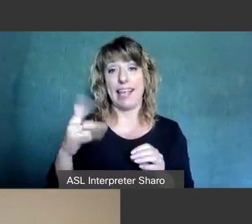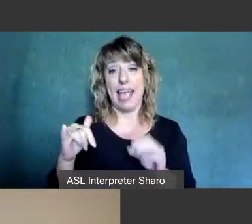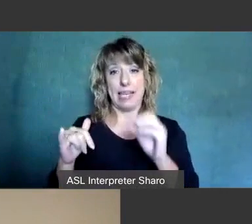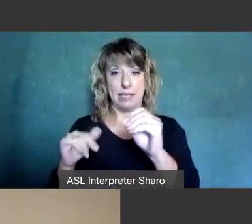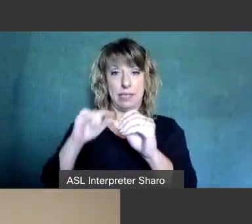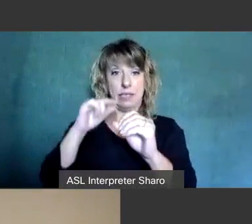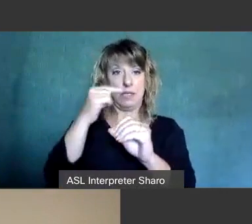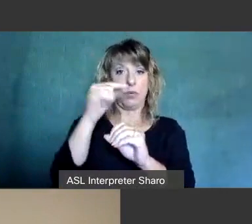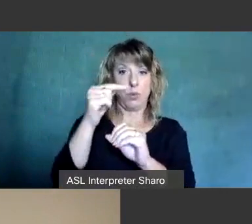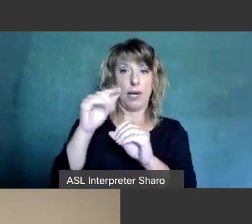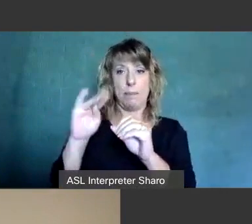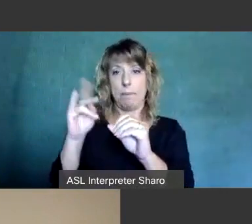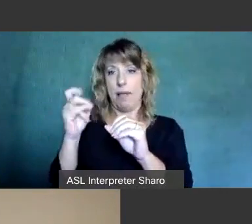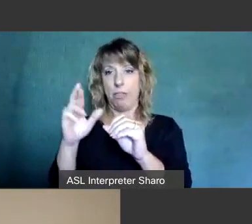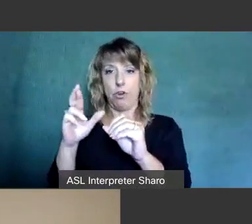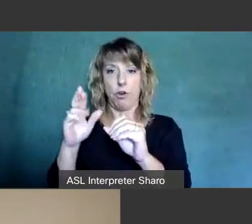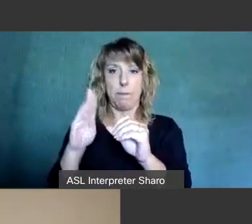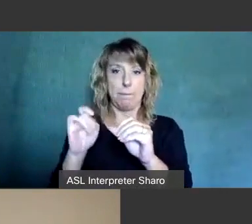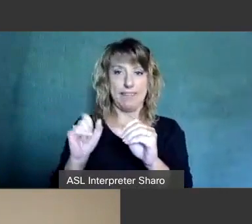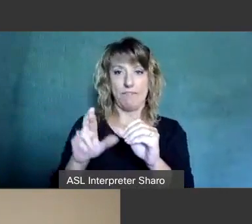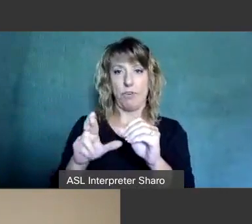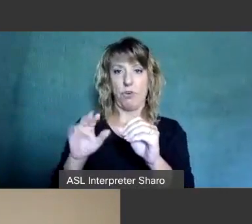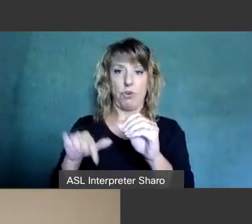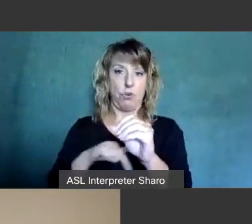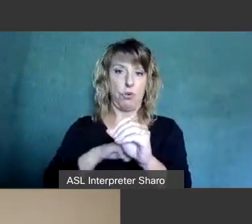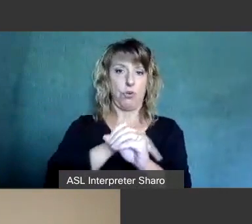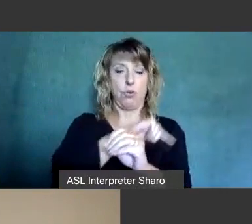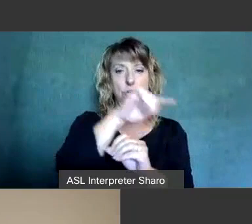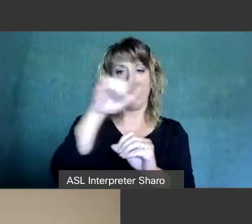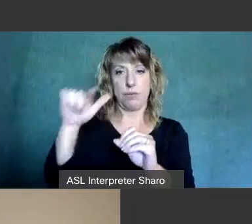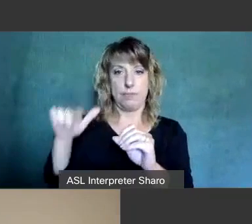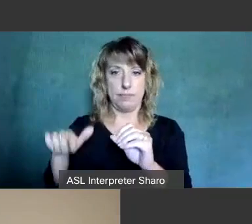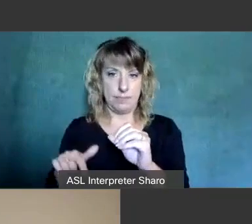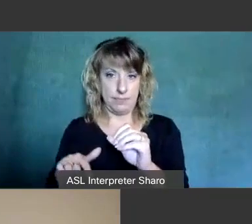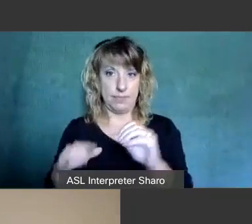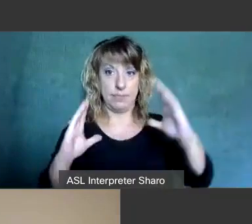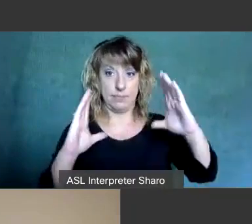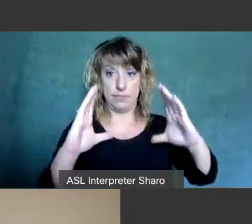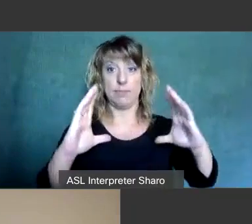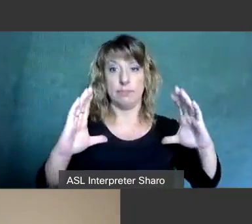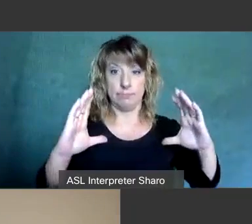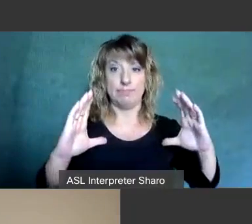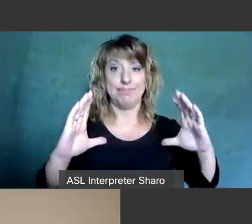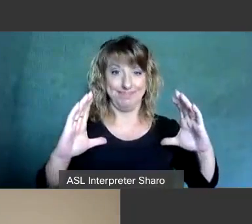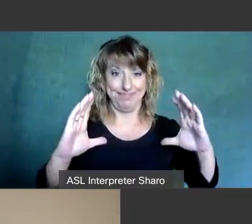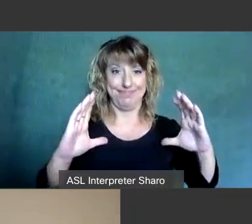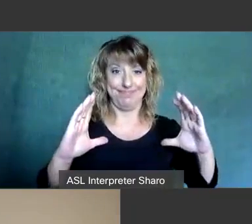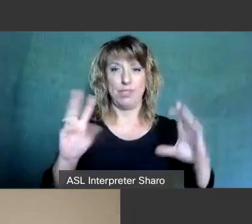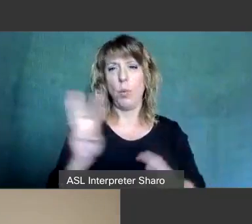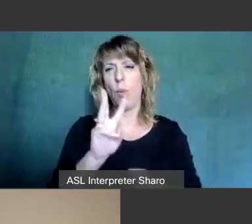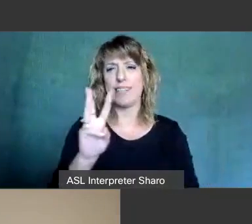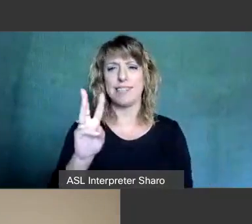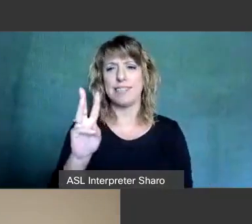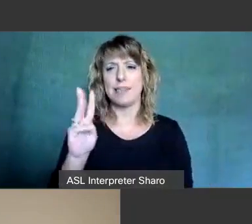green butler um beaver uh and you know the the surround westmoreland